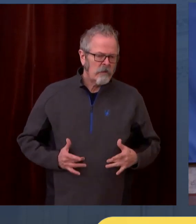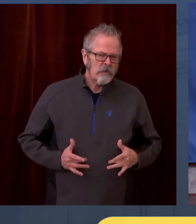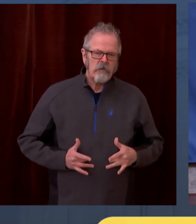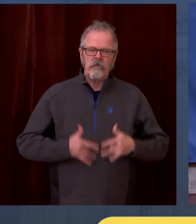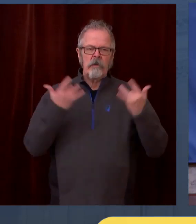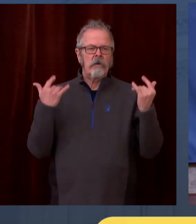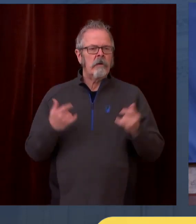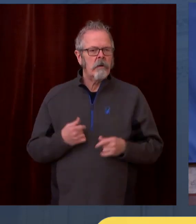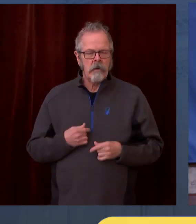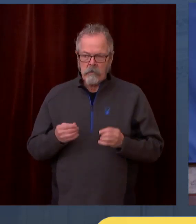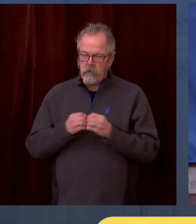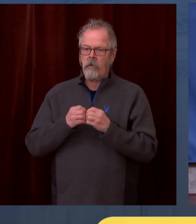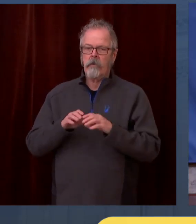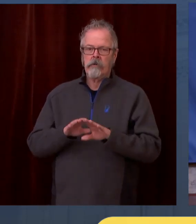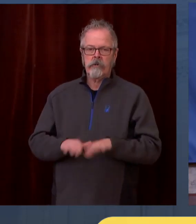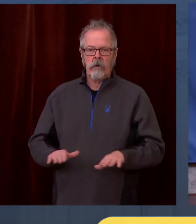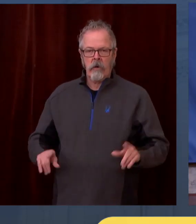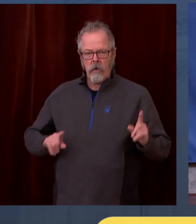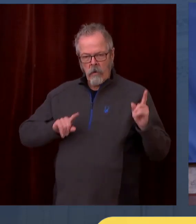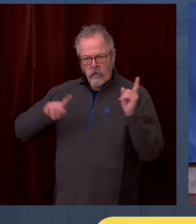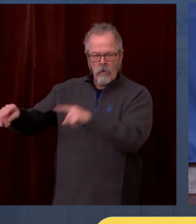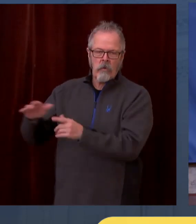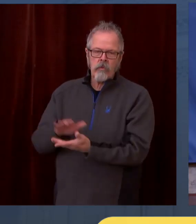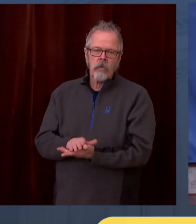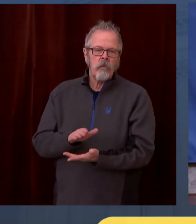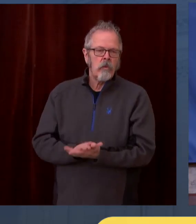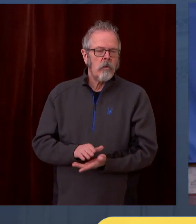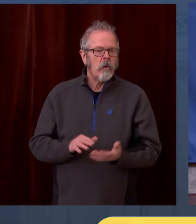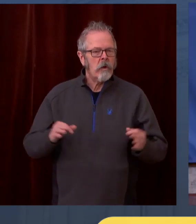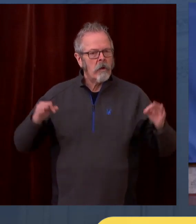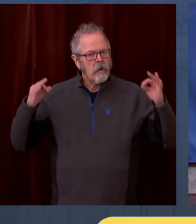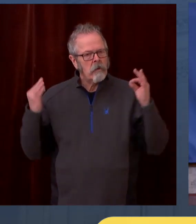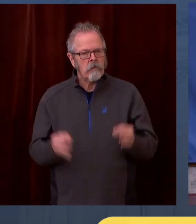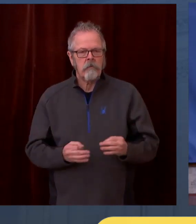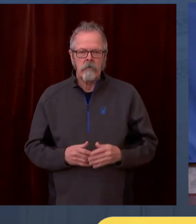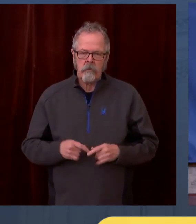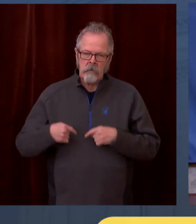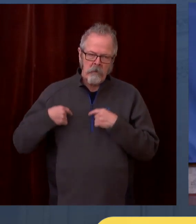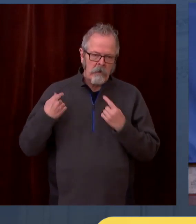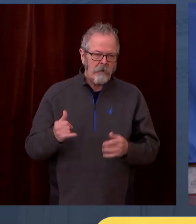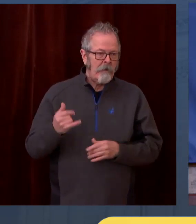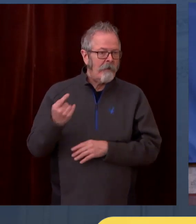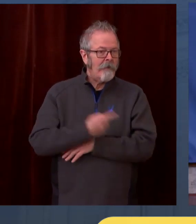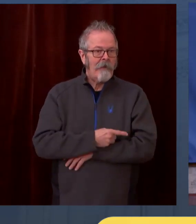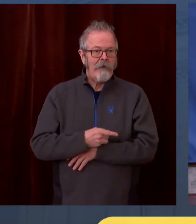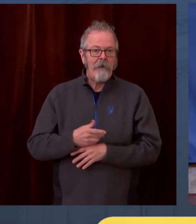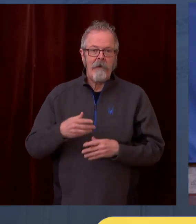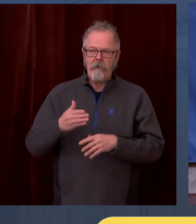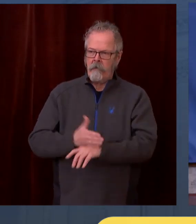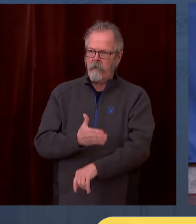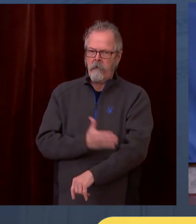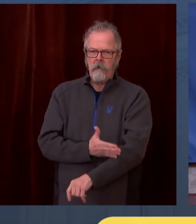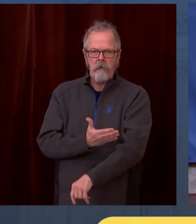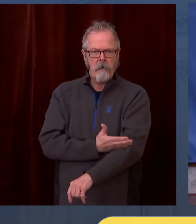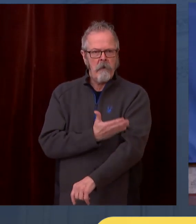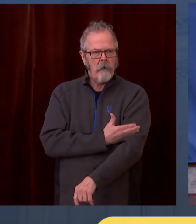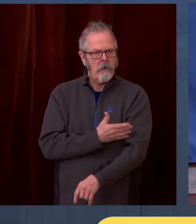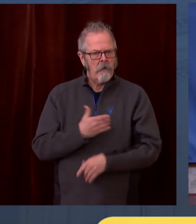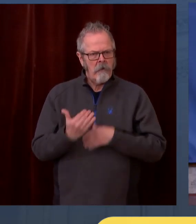I'm thrilled to see progress in that regard in the last few days. And we think about that impact as well.